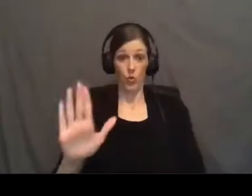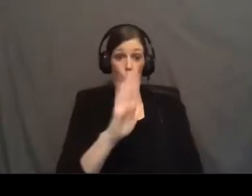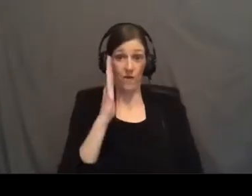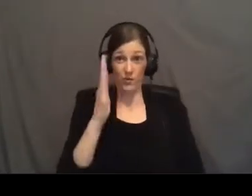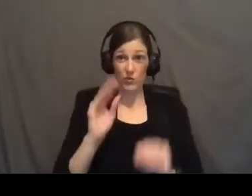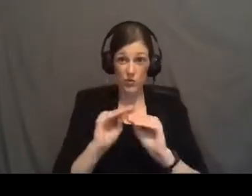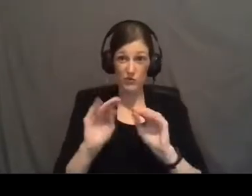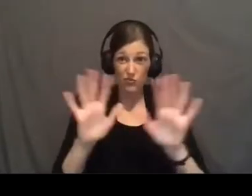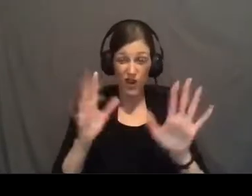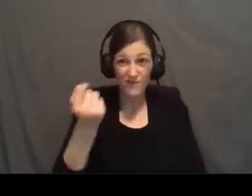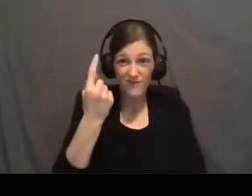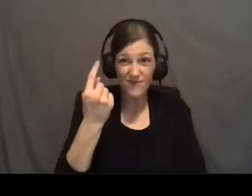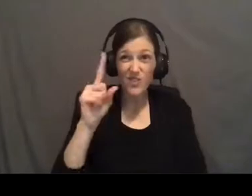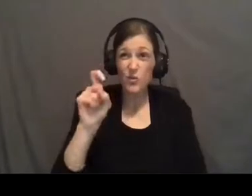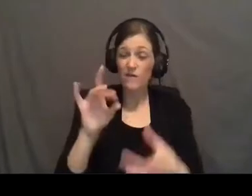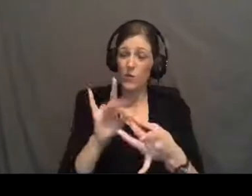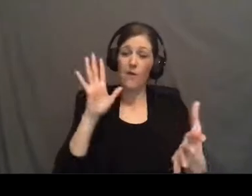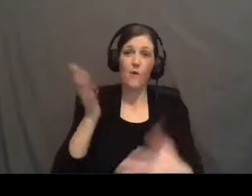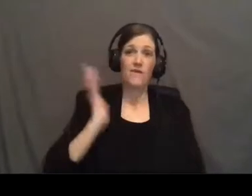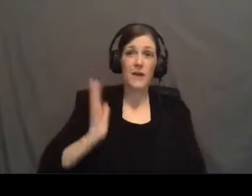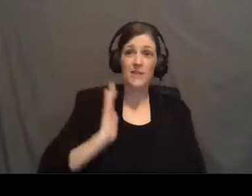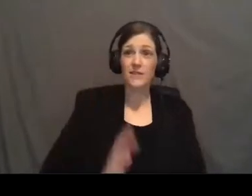bright listen my friends you've got to let go of the past